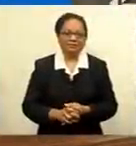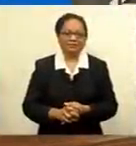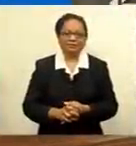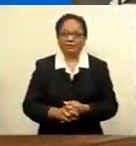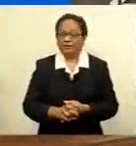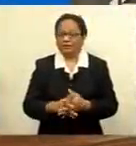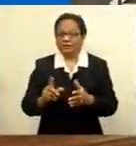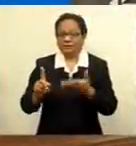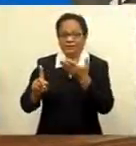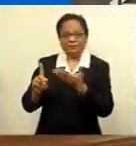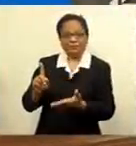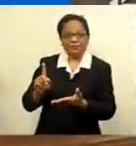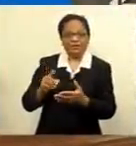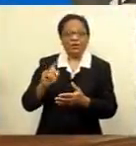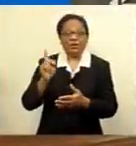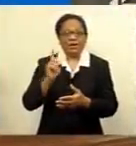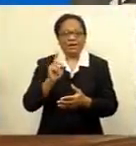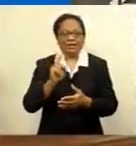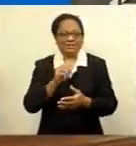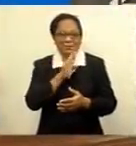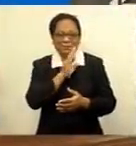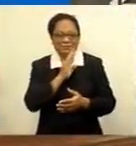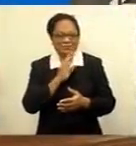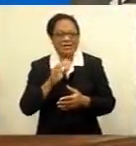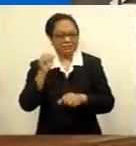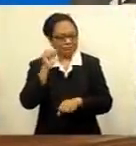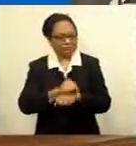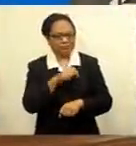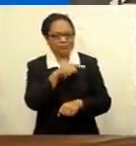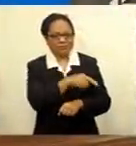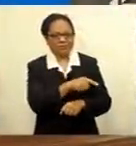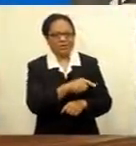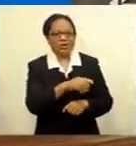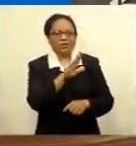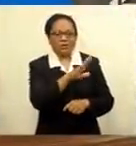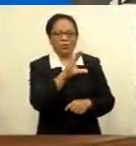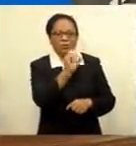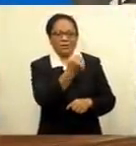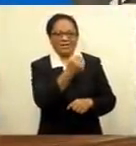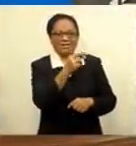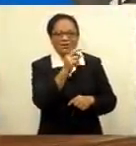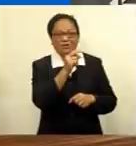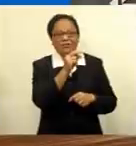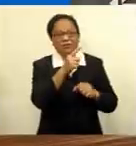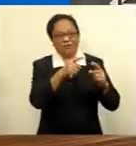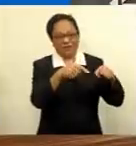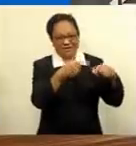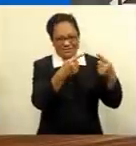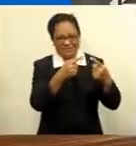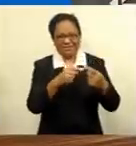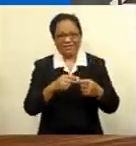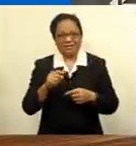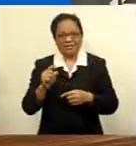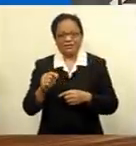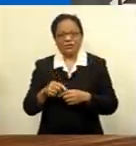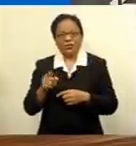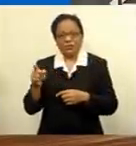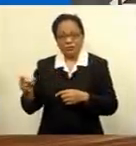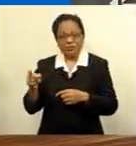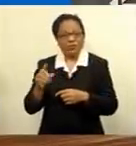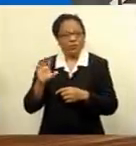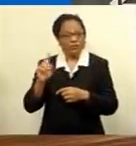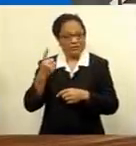Daniil Medvedev denied world number one Novak Djokovic a calendar year grand slam and a record-breaking 21st major title.